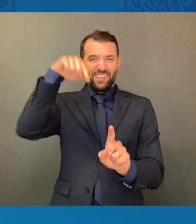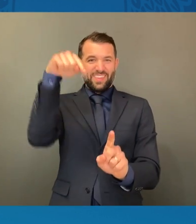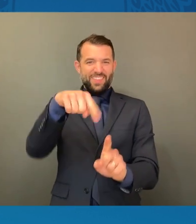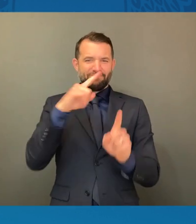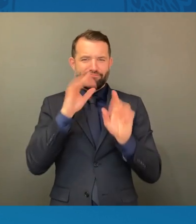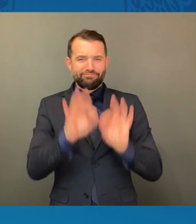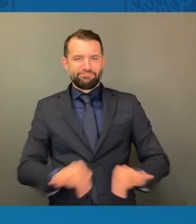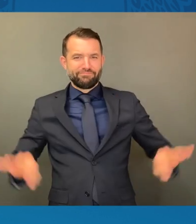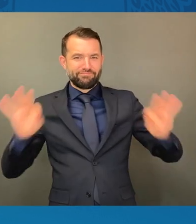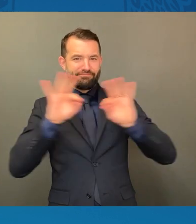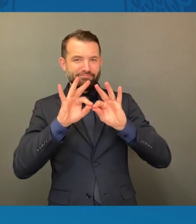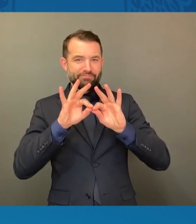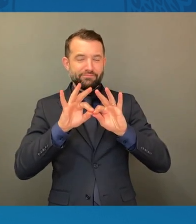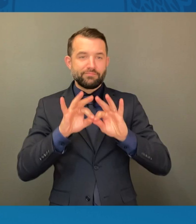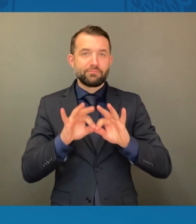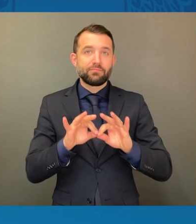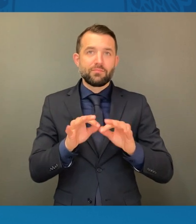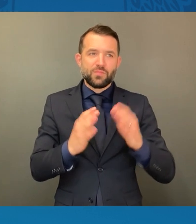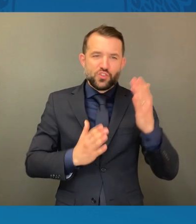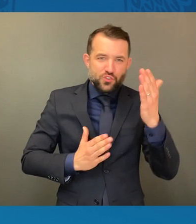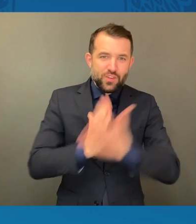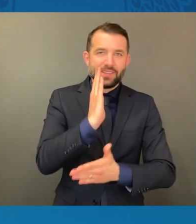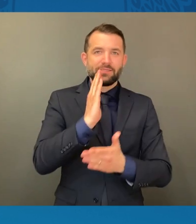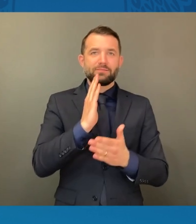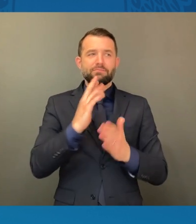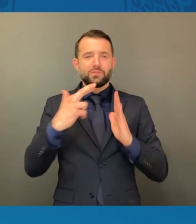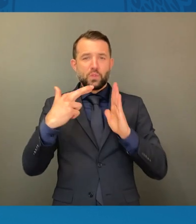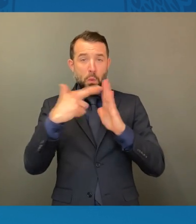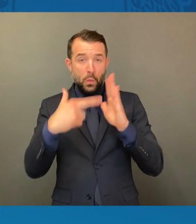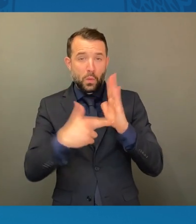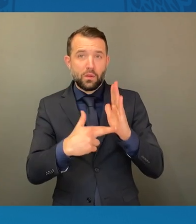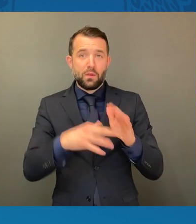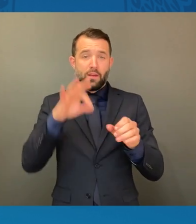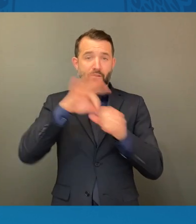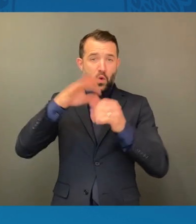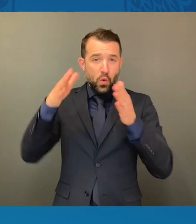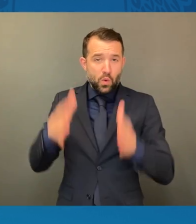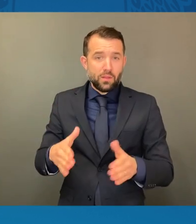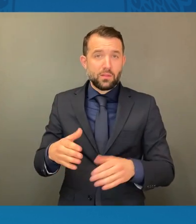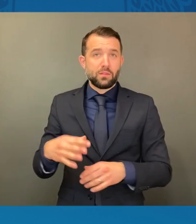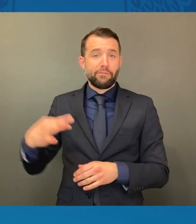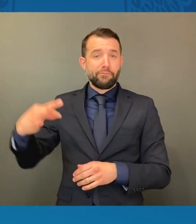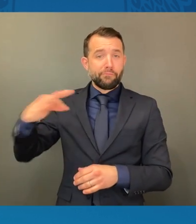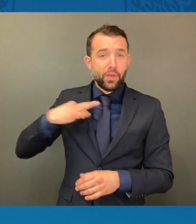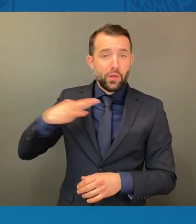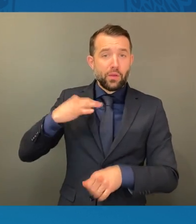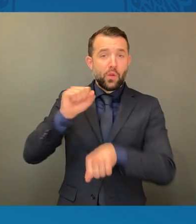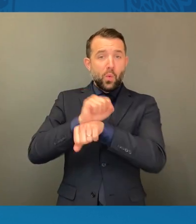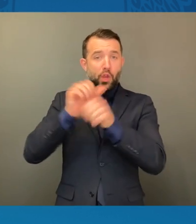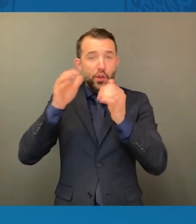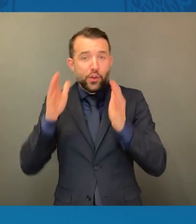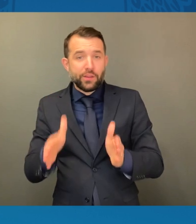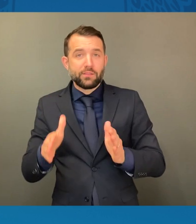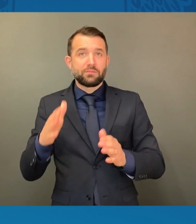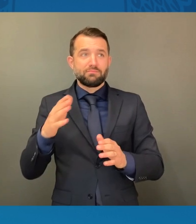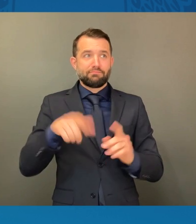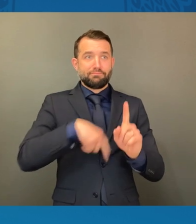we register voters, volunteer as election workers and, yes, of course, drive souls to the polls.